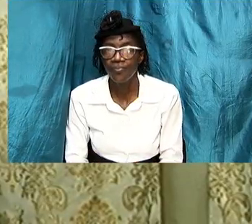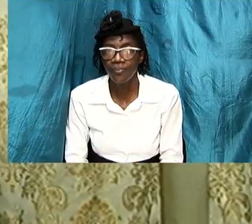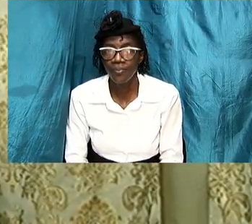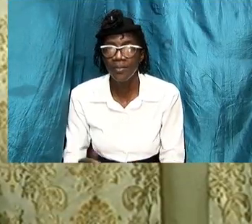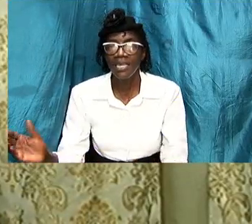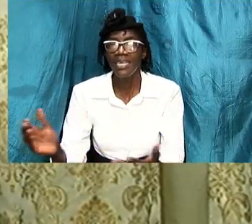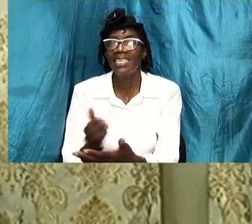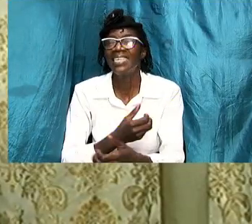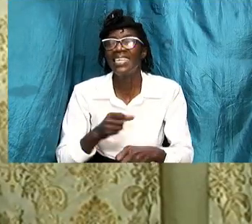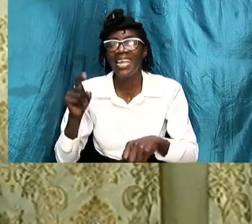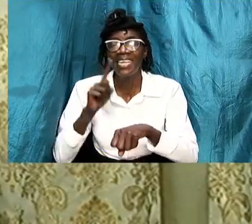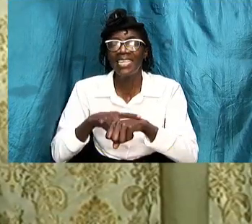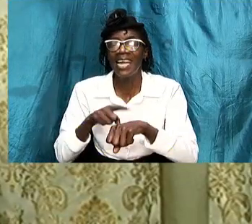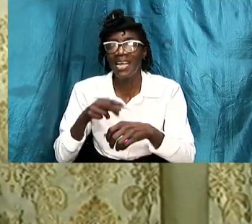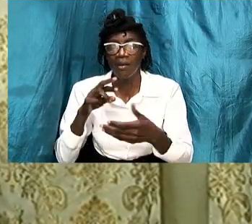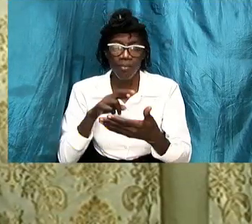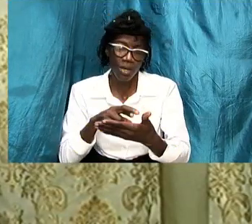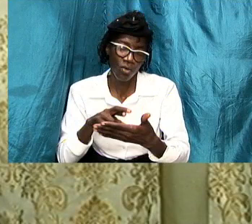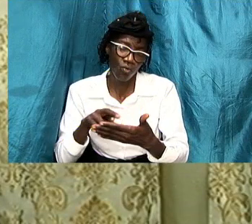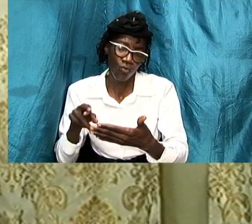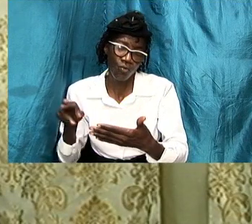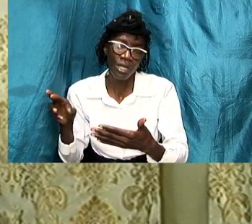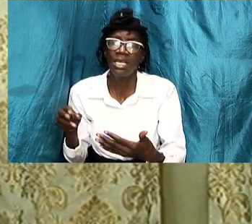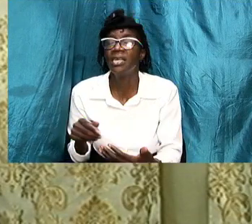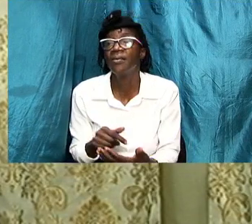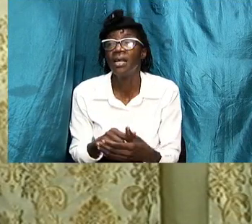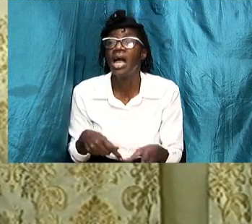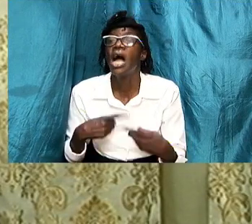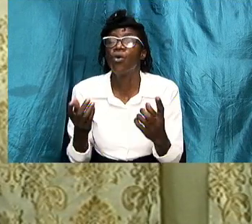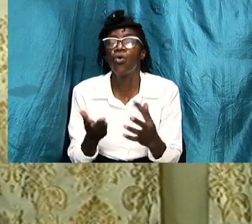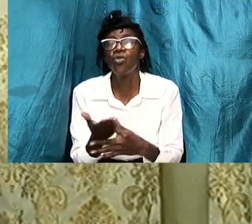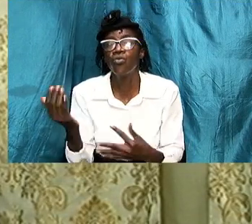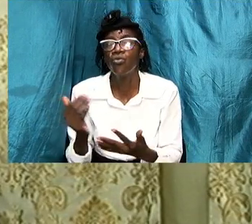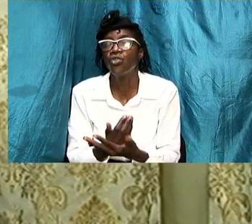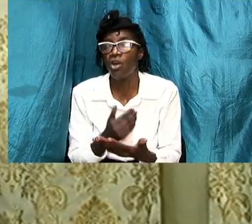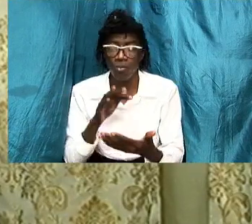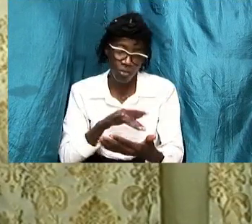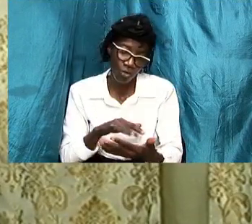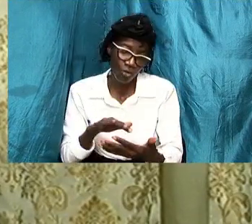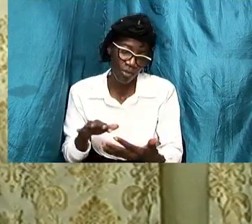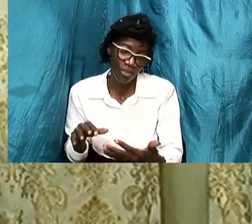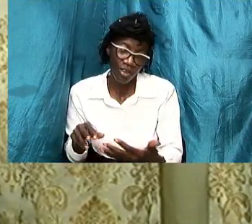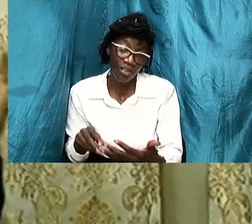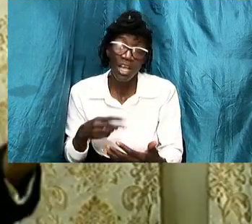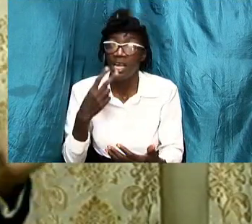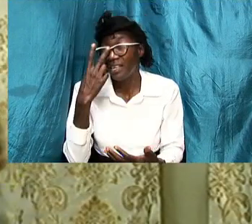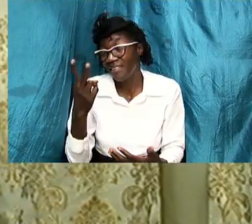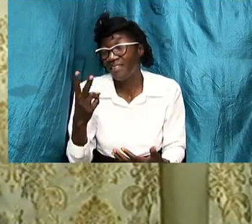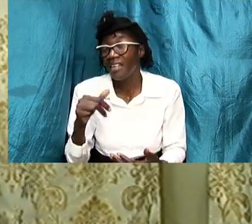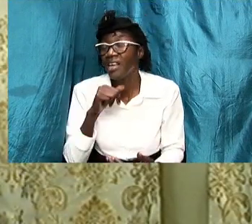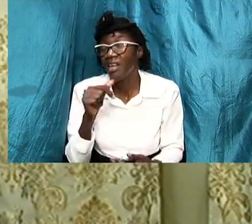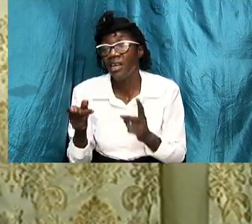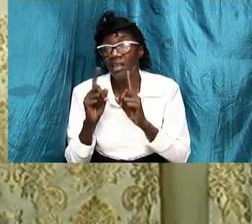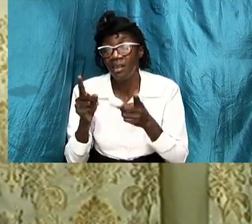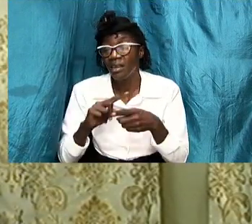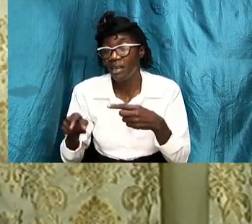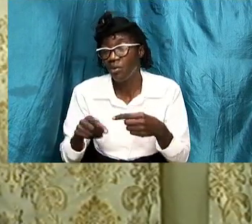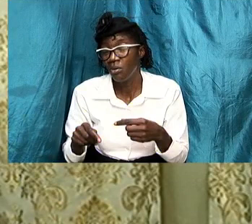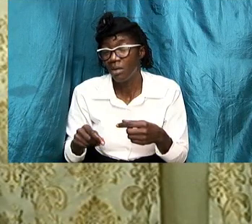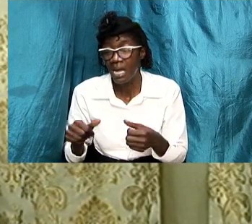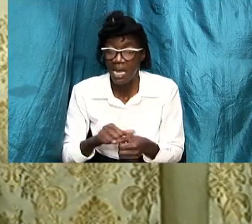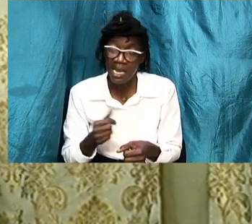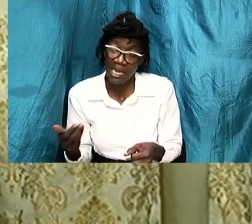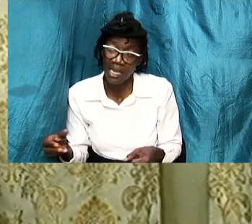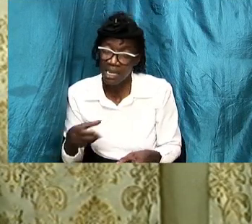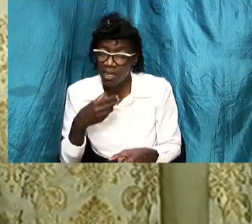take time and read them and we're going to go through some more scriptures and we are going to see that we're not talking about anything that is old